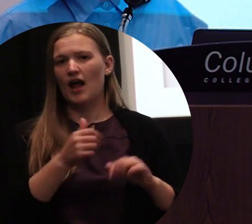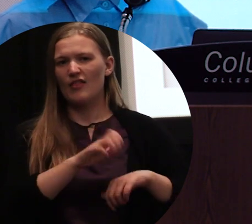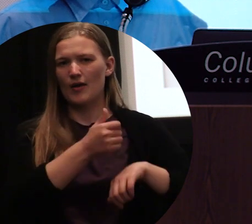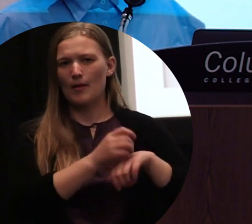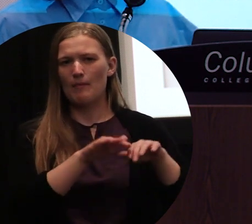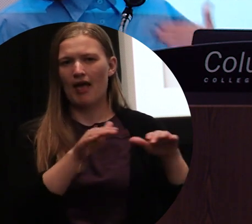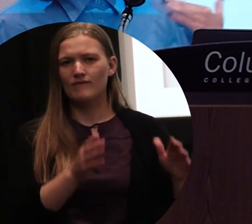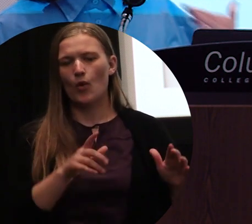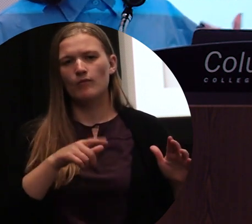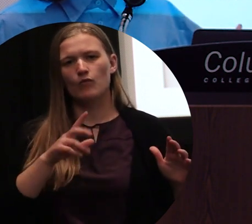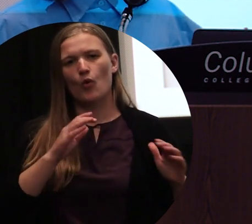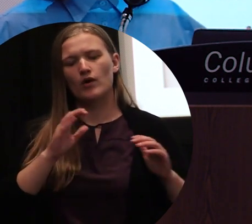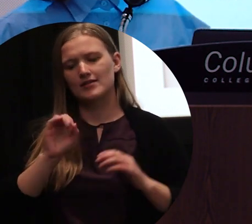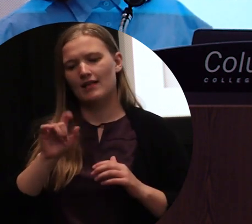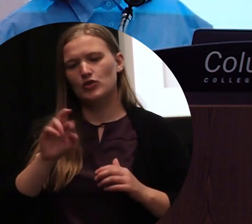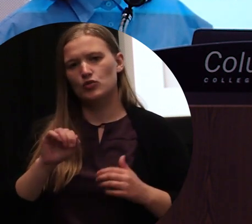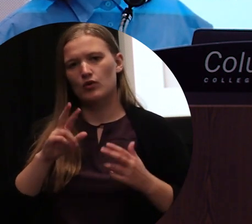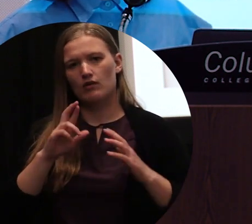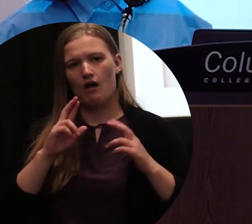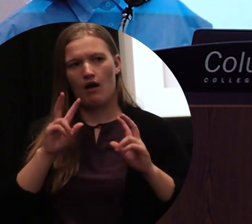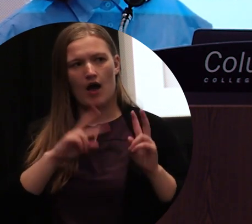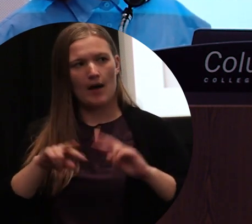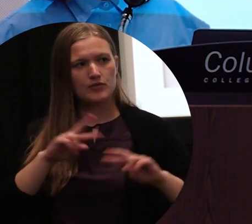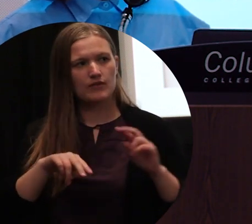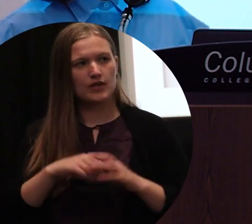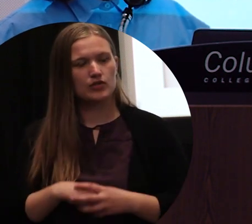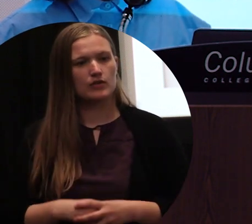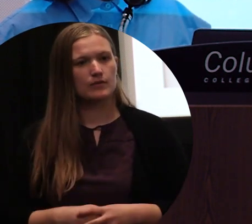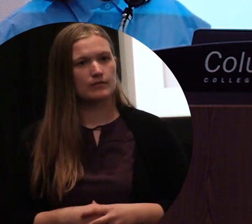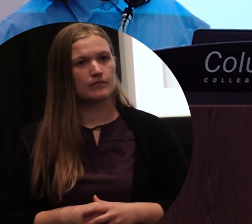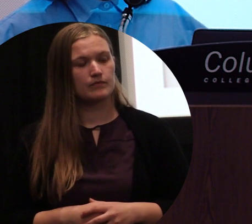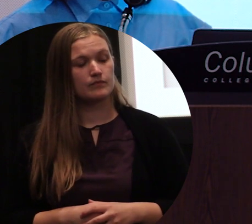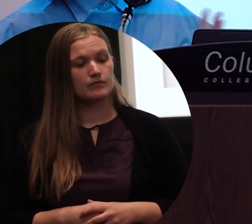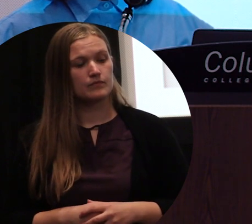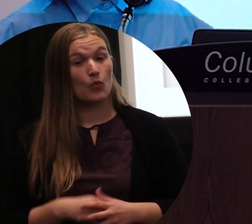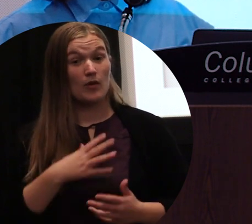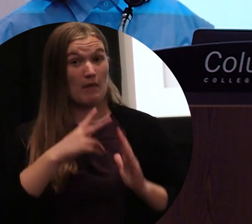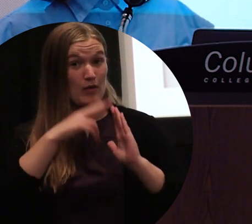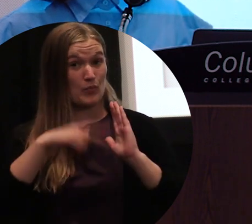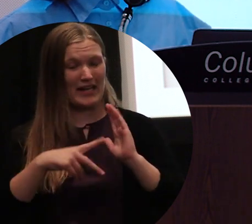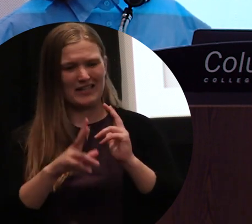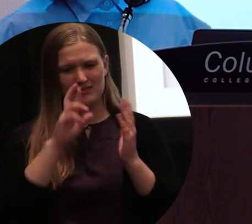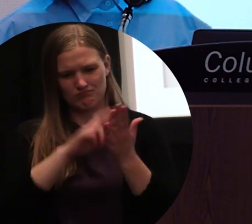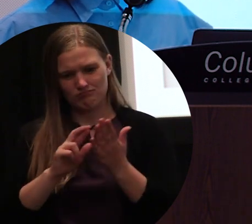in. And so as part of my research and part of my readings, I came across this map